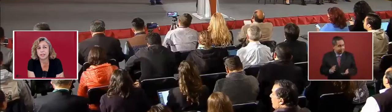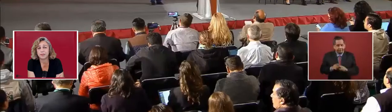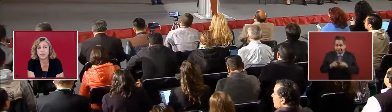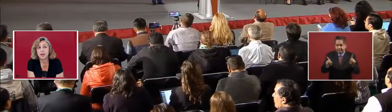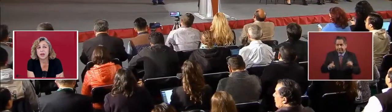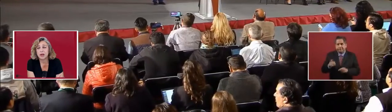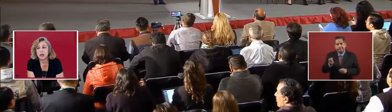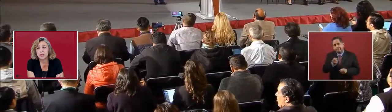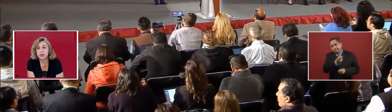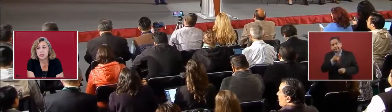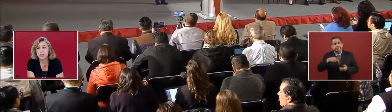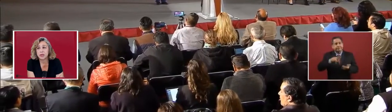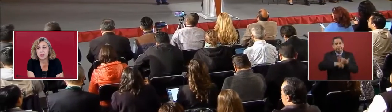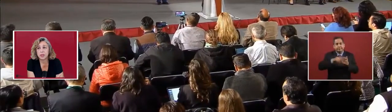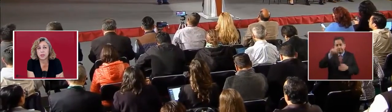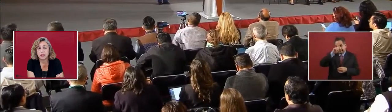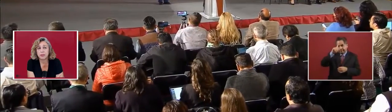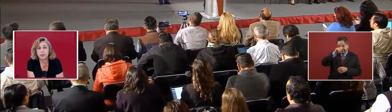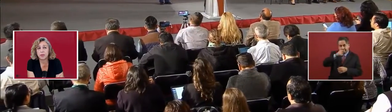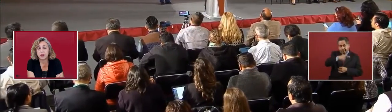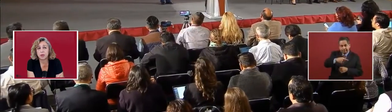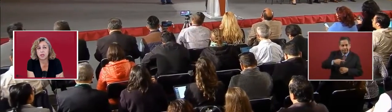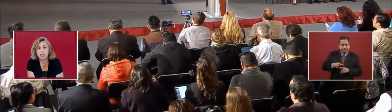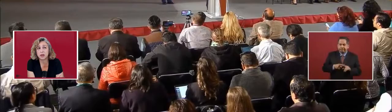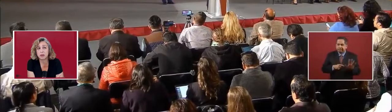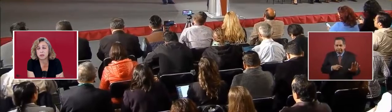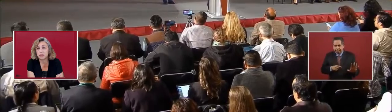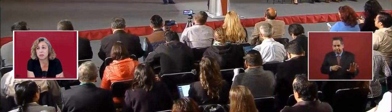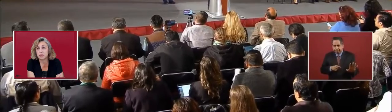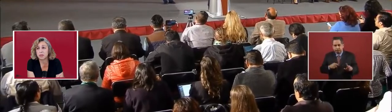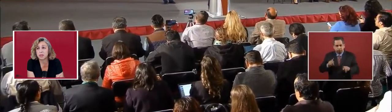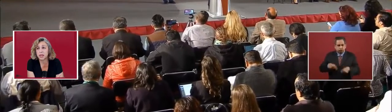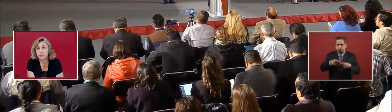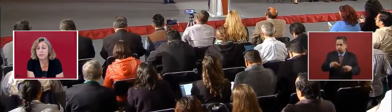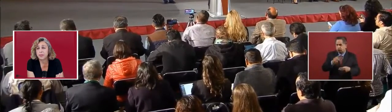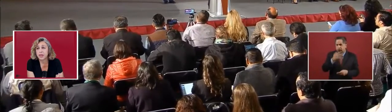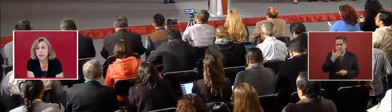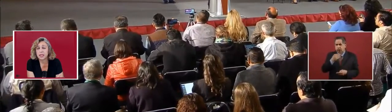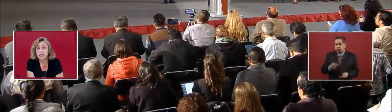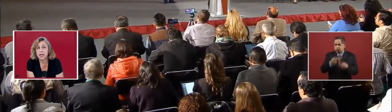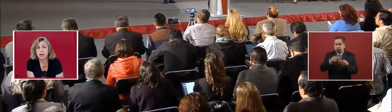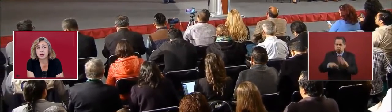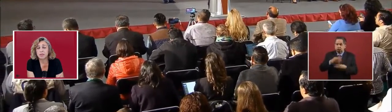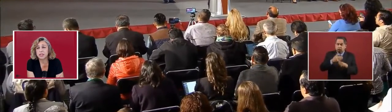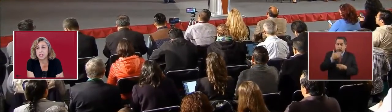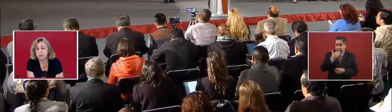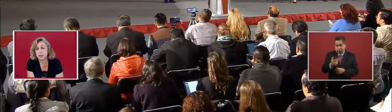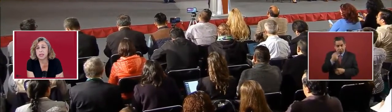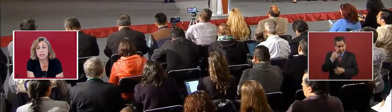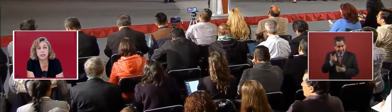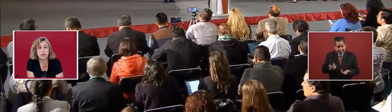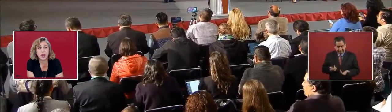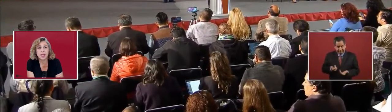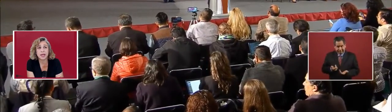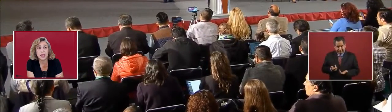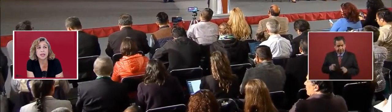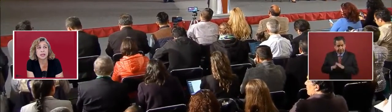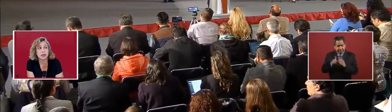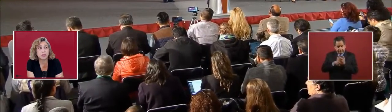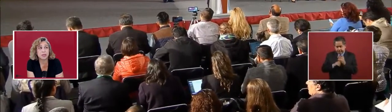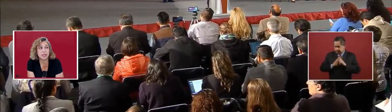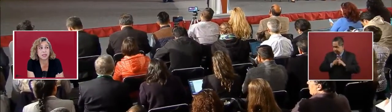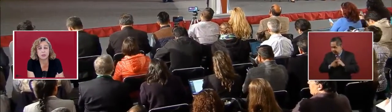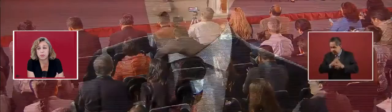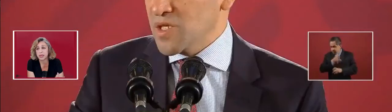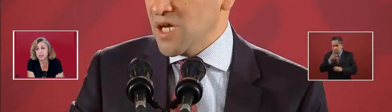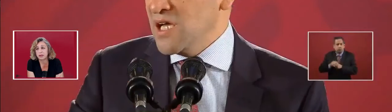Pemex. Contrary to what the question said, it's not a good business. But he says in reality it is